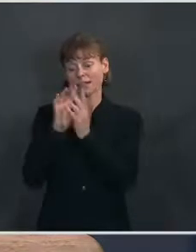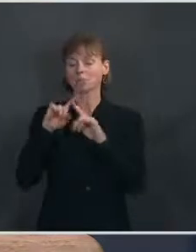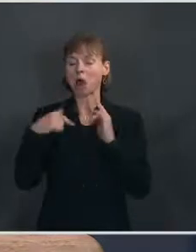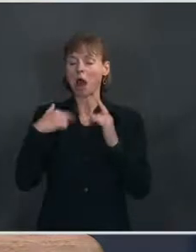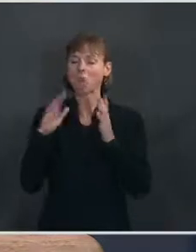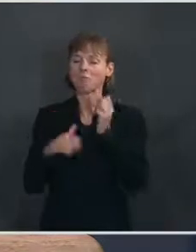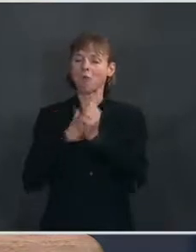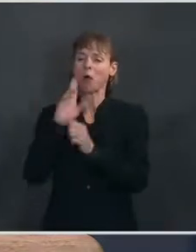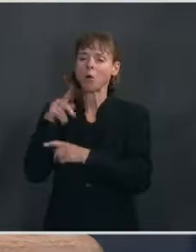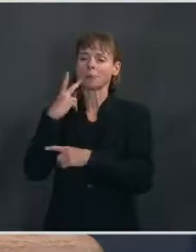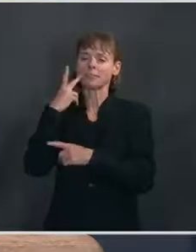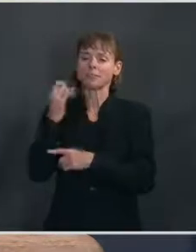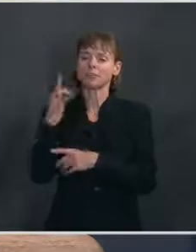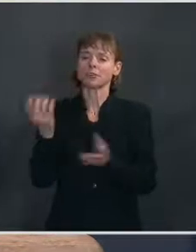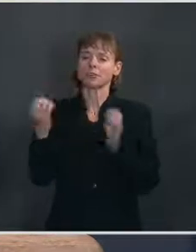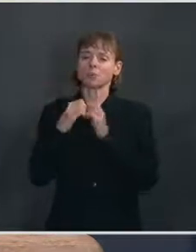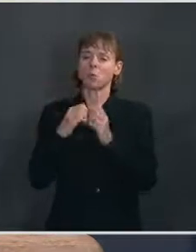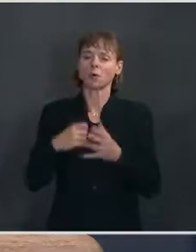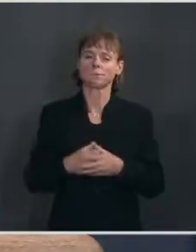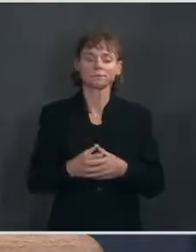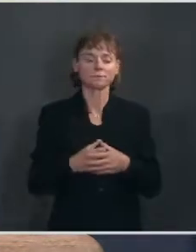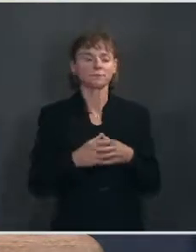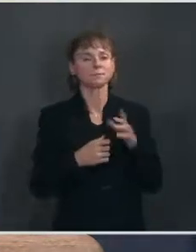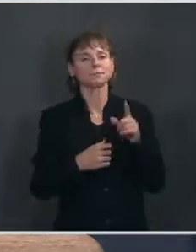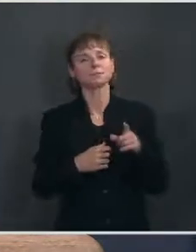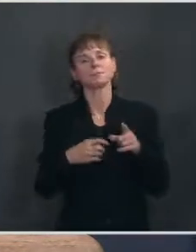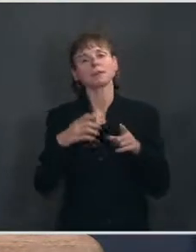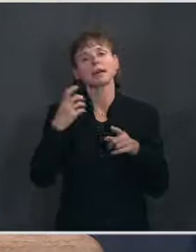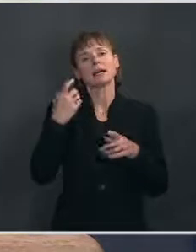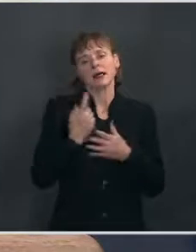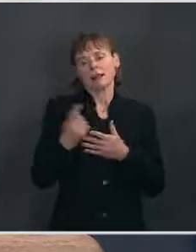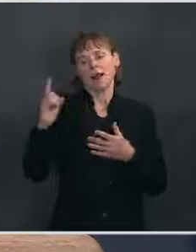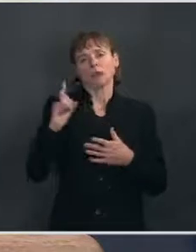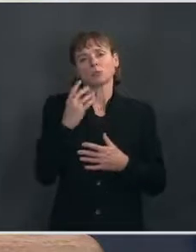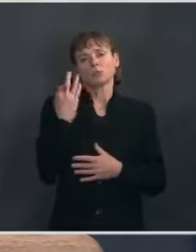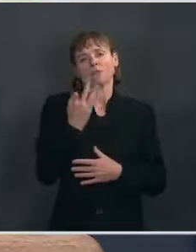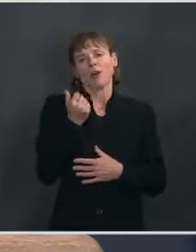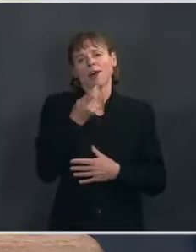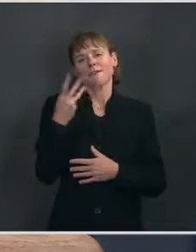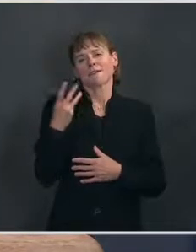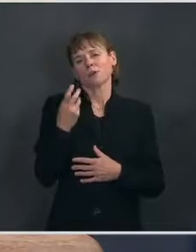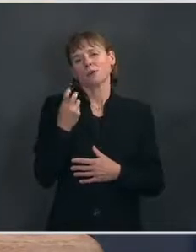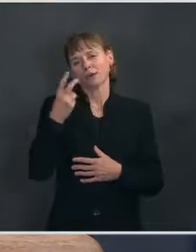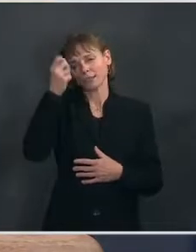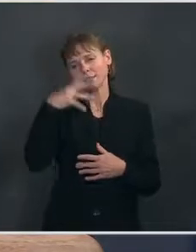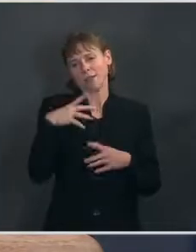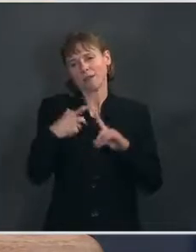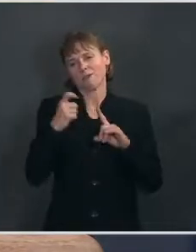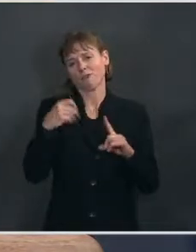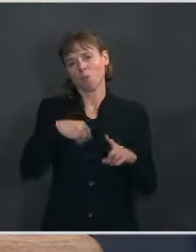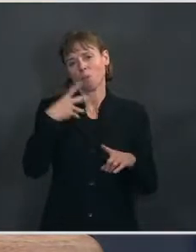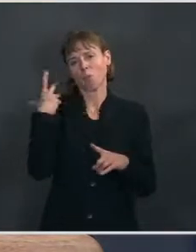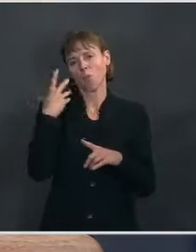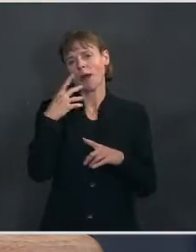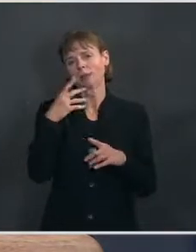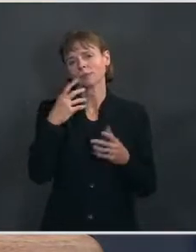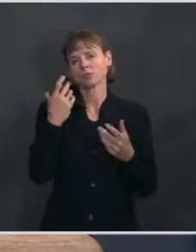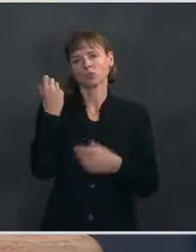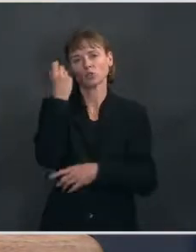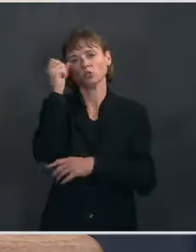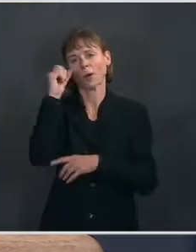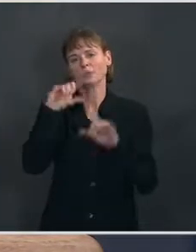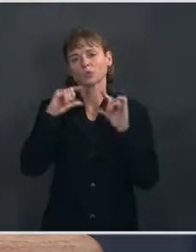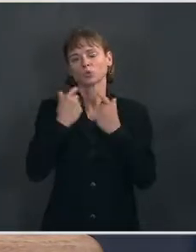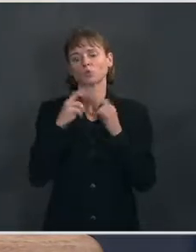if there's more to share. Go ahead in the back. The Thank you, Jen. Last Friday, a few dozen men from the white supremacist group Patriot Front were